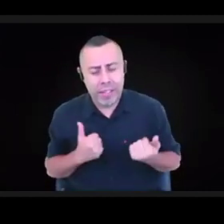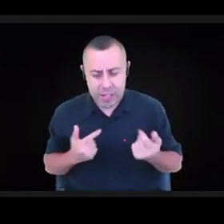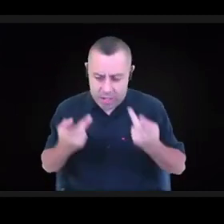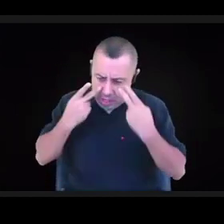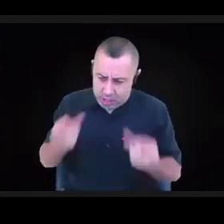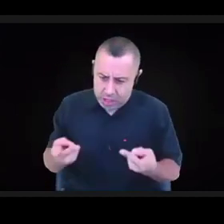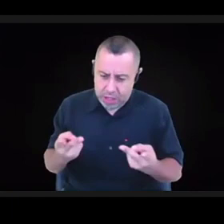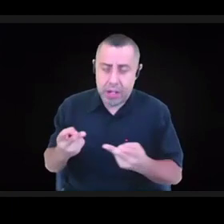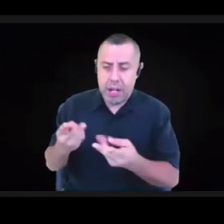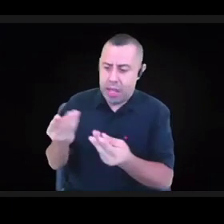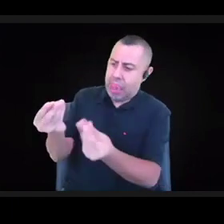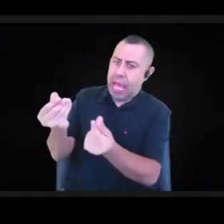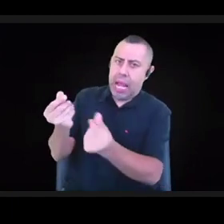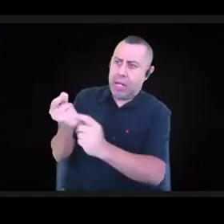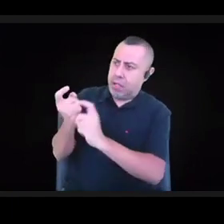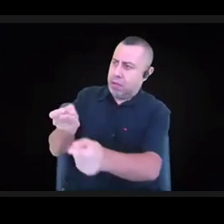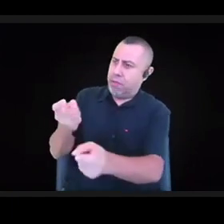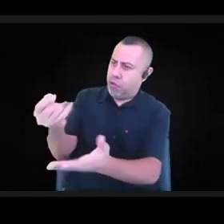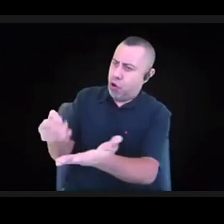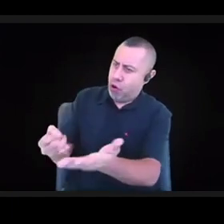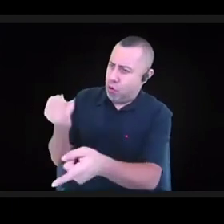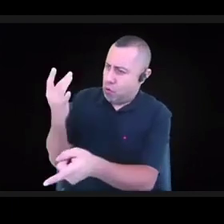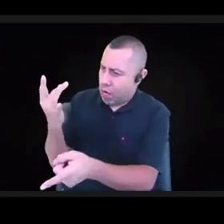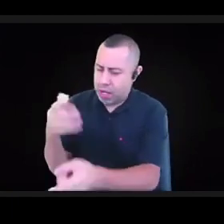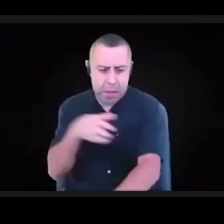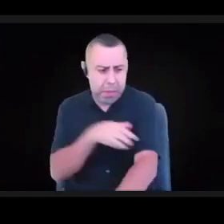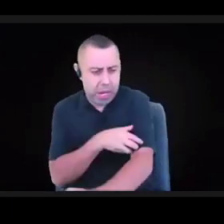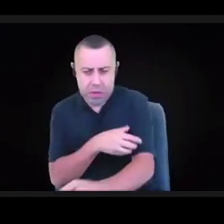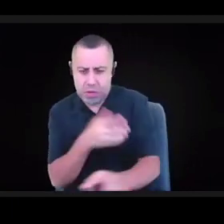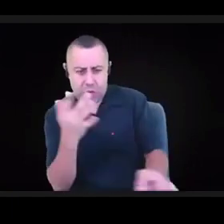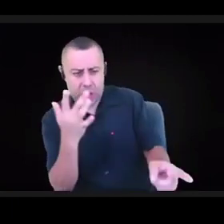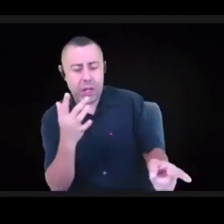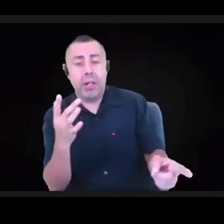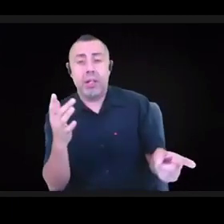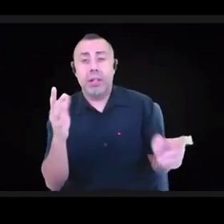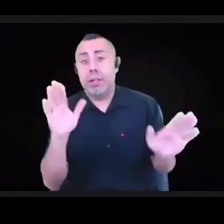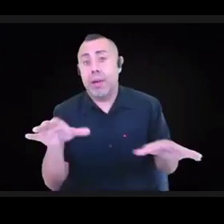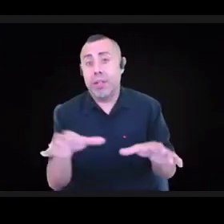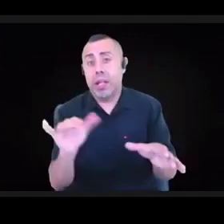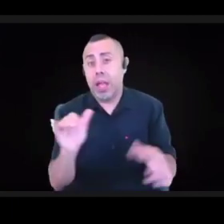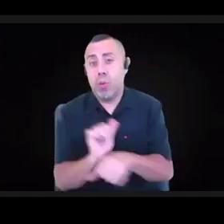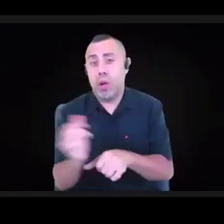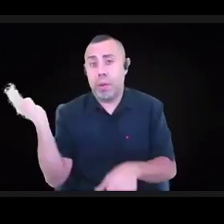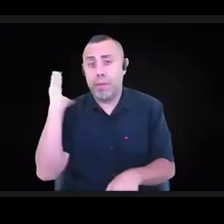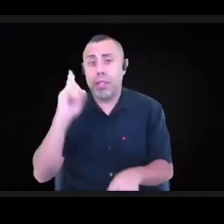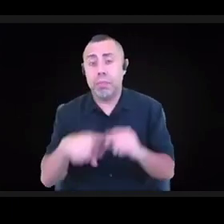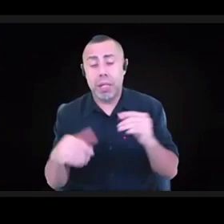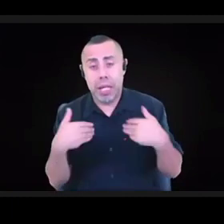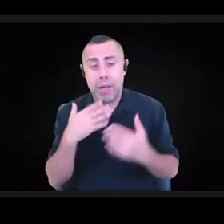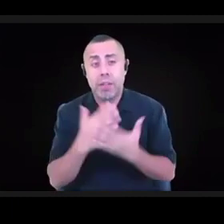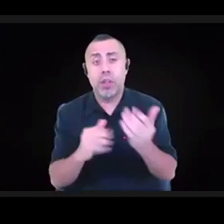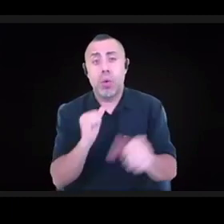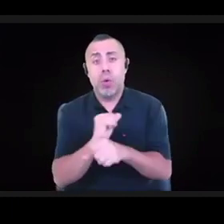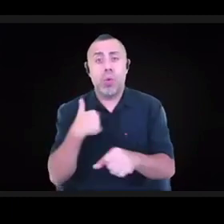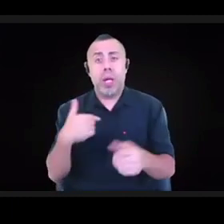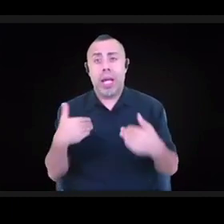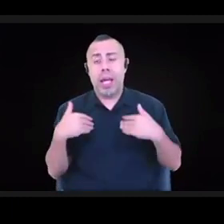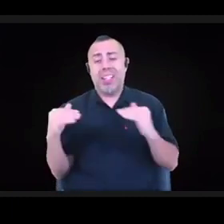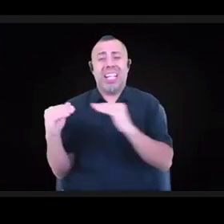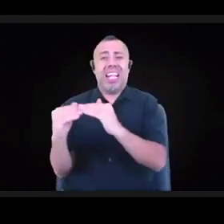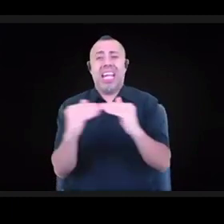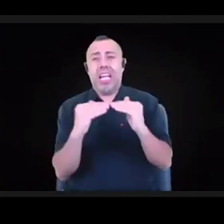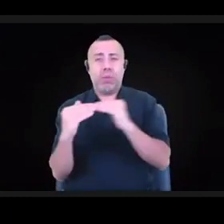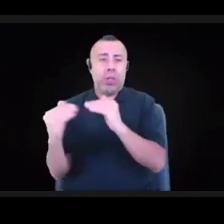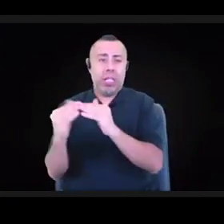haven't done in the past. And there's some really great work emerging. We've had an equitable development initiative for a number of years that's really community